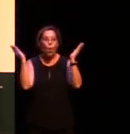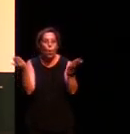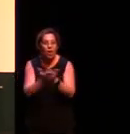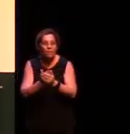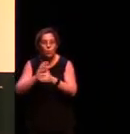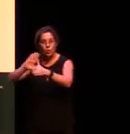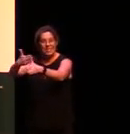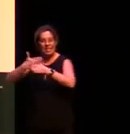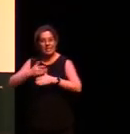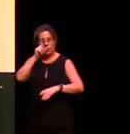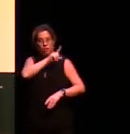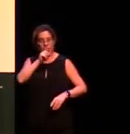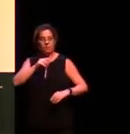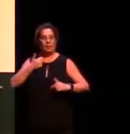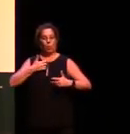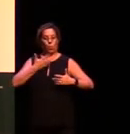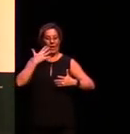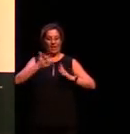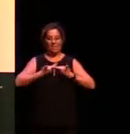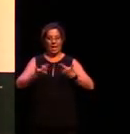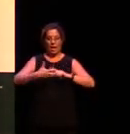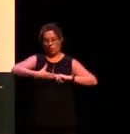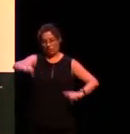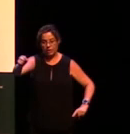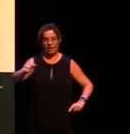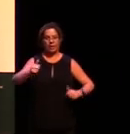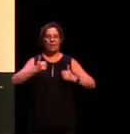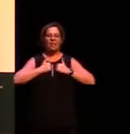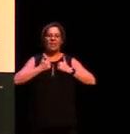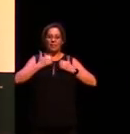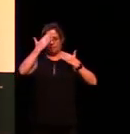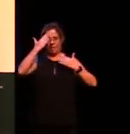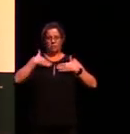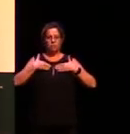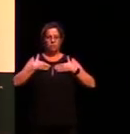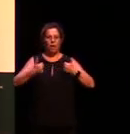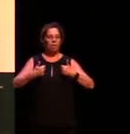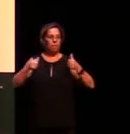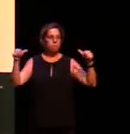so that you're not just taking my word for it in this quote from a Yulingul speaker